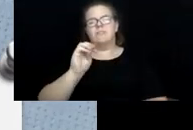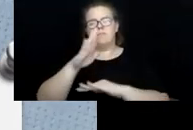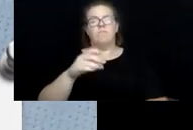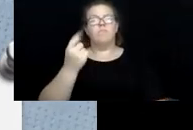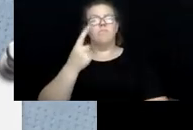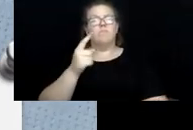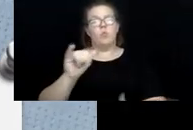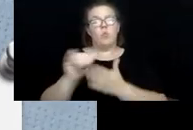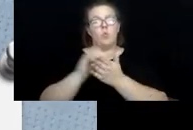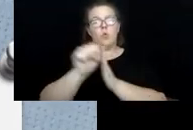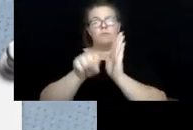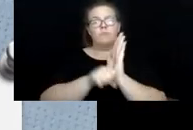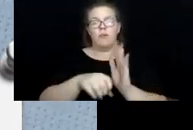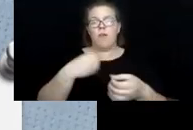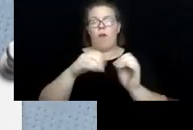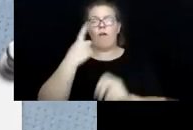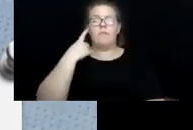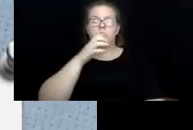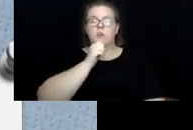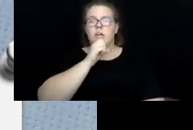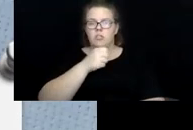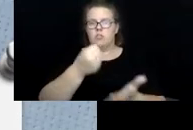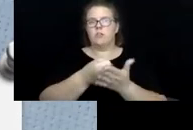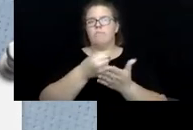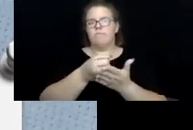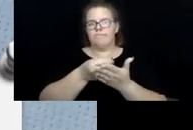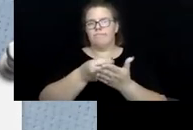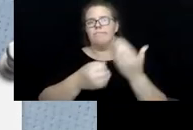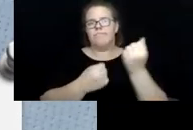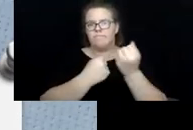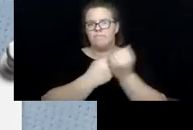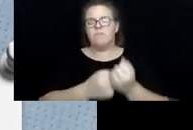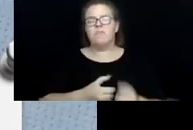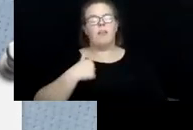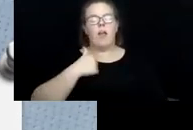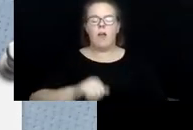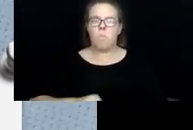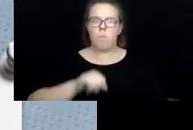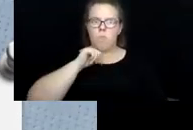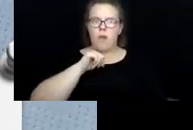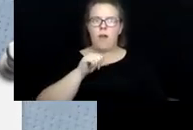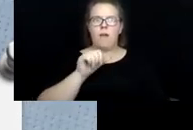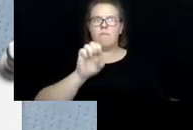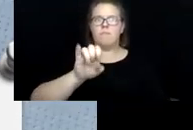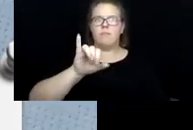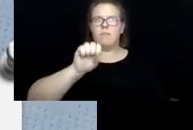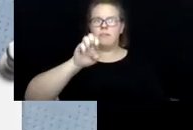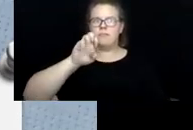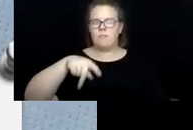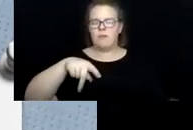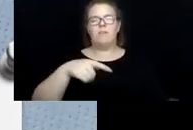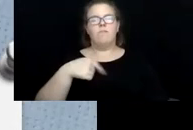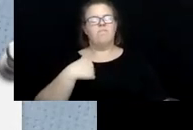Aging. And I'm so, so proud of this program. I've been here a long time, as I said,